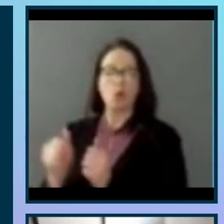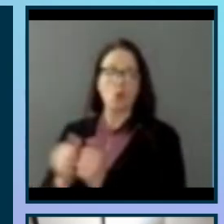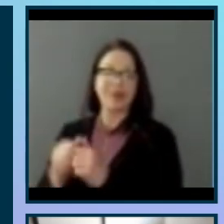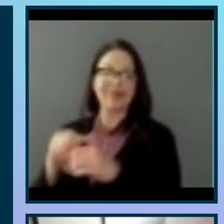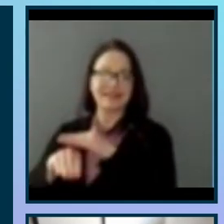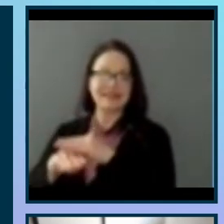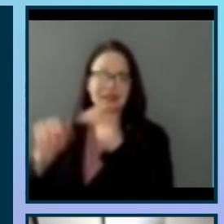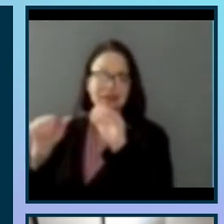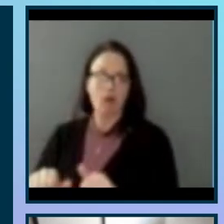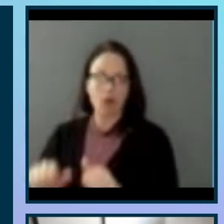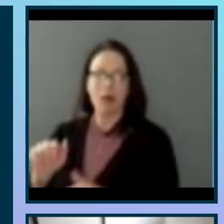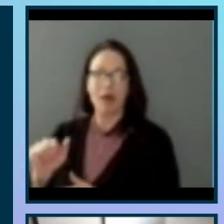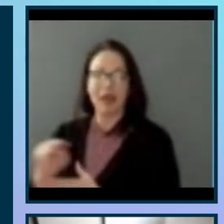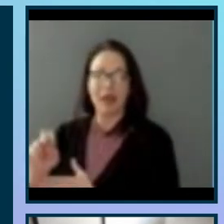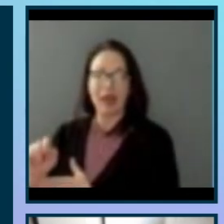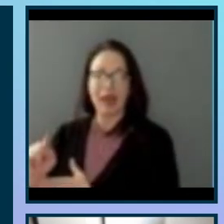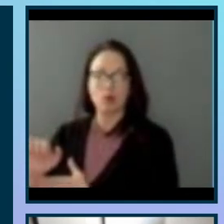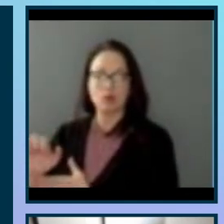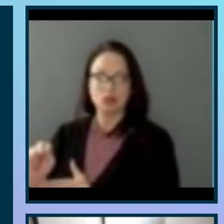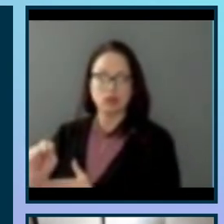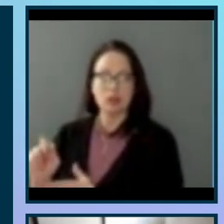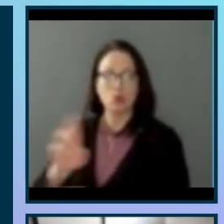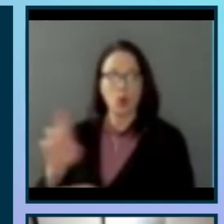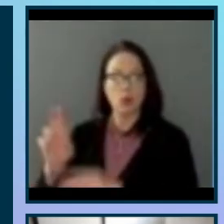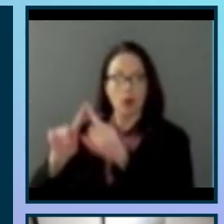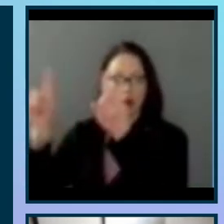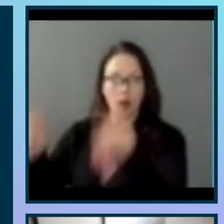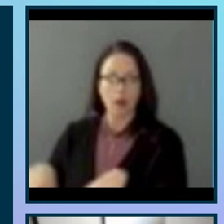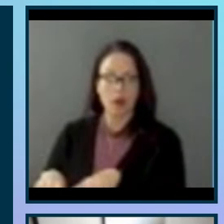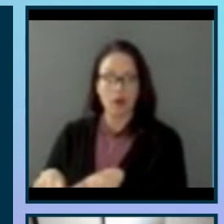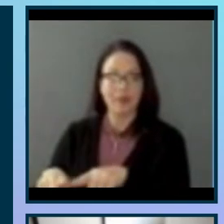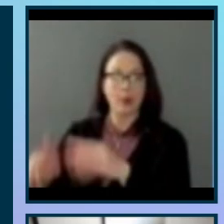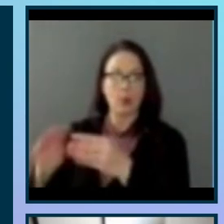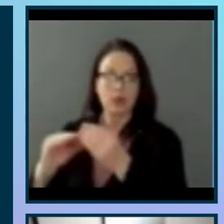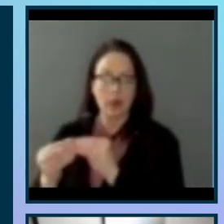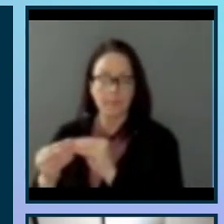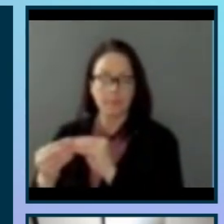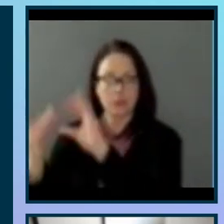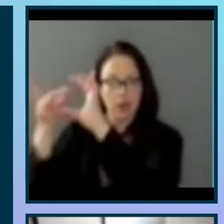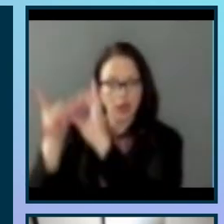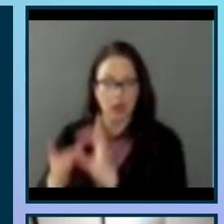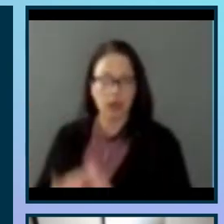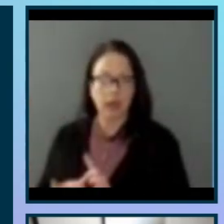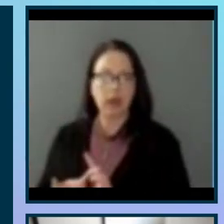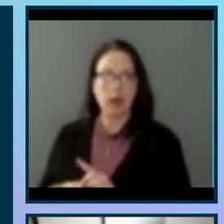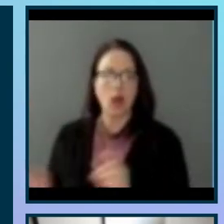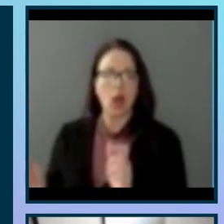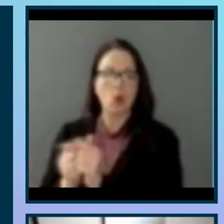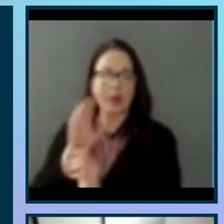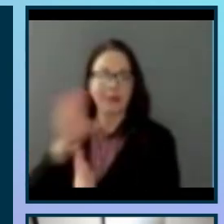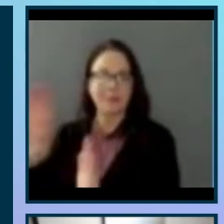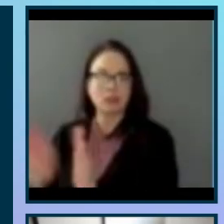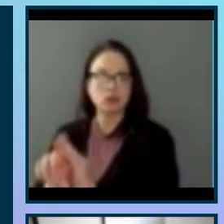So on the right hand side there are numbers that correspond to the to the image on the left